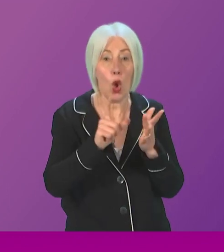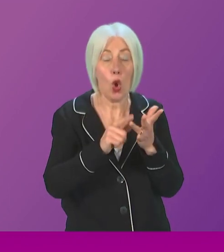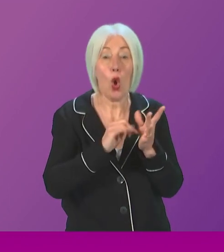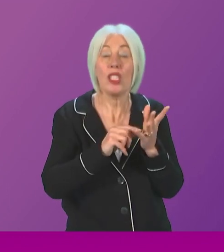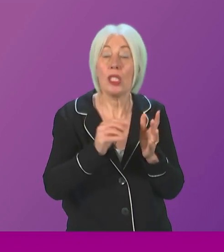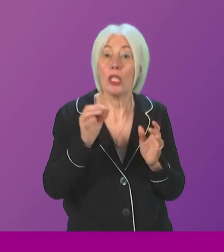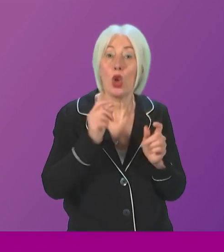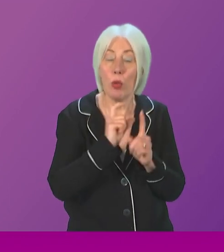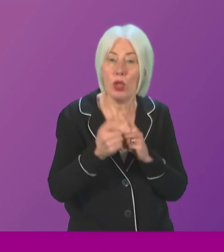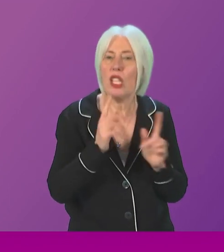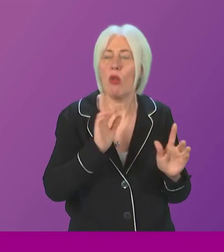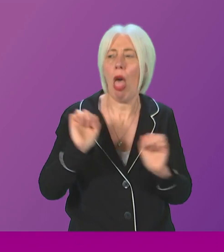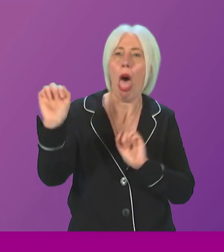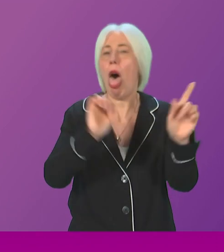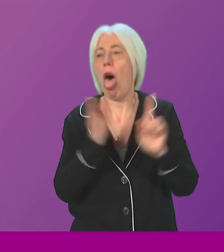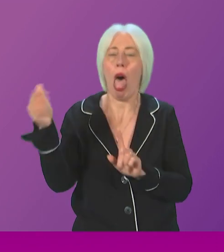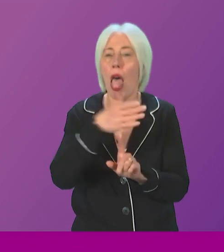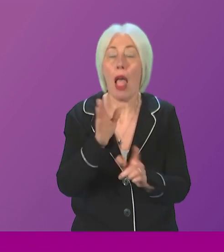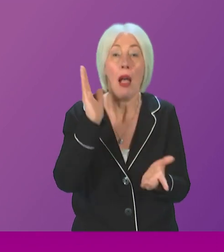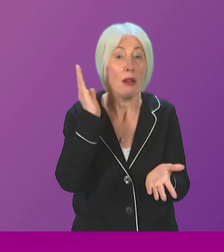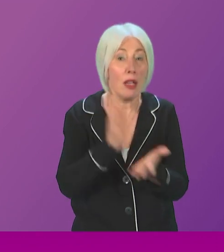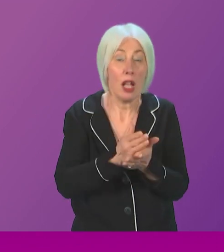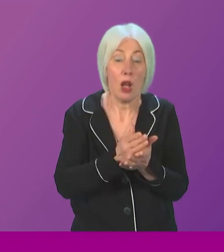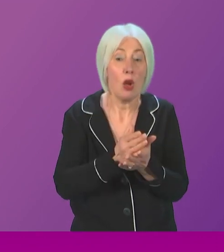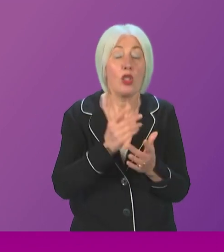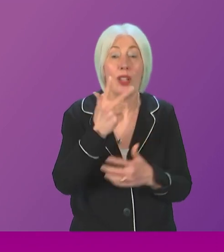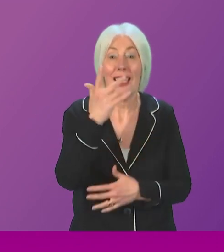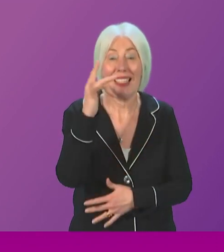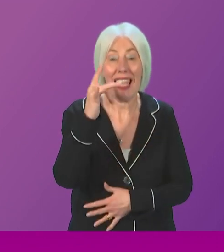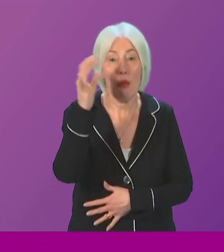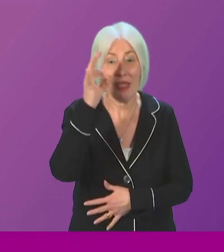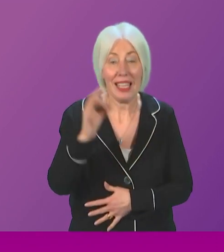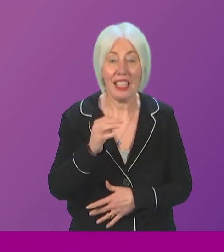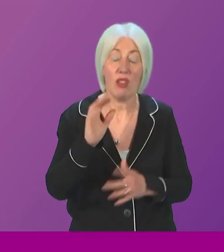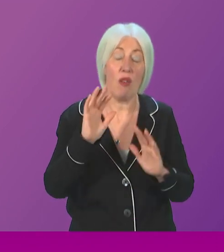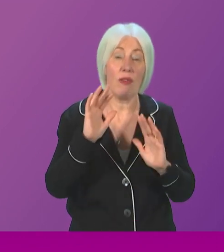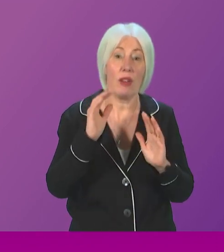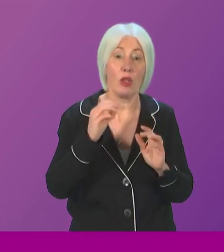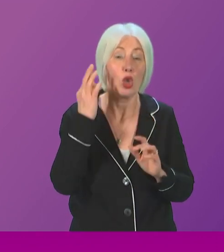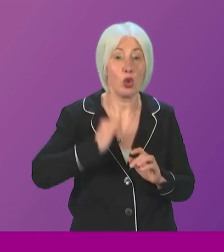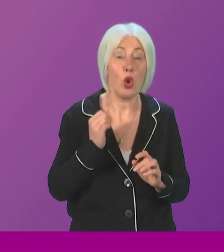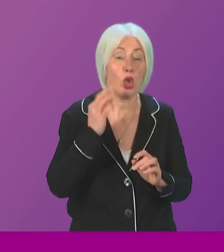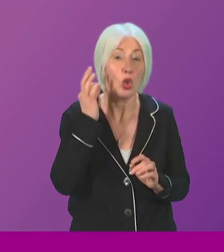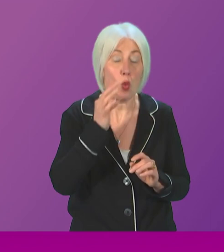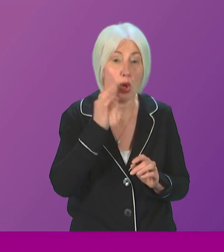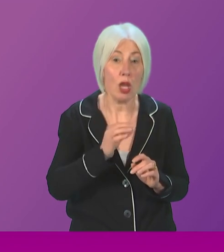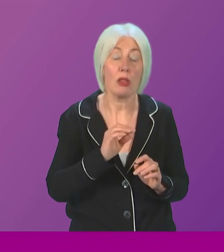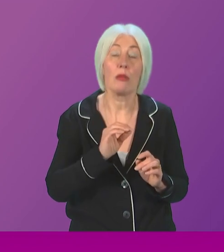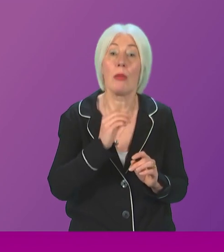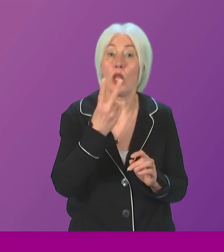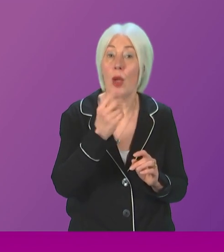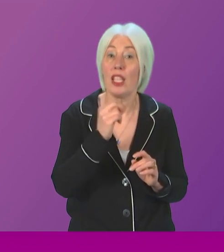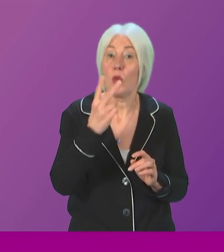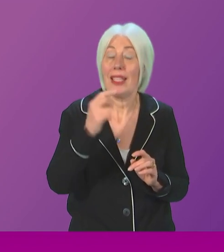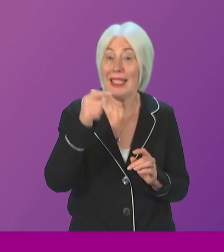now rethink its plans to arbitrarily designate 10% of Scottish waters as HPMAs by 2026? First Minister.